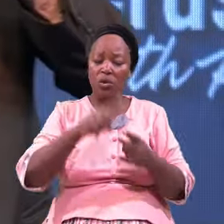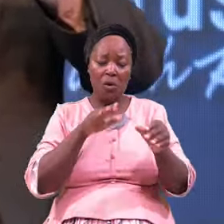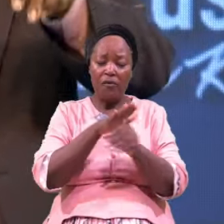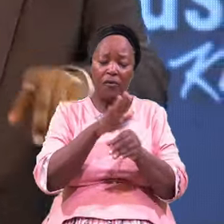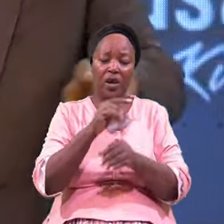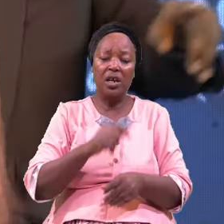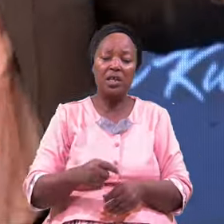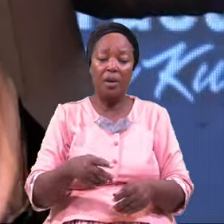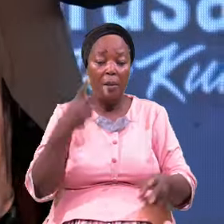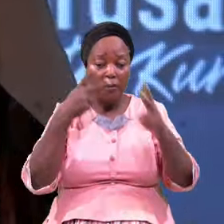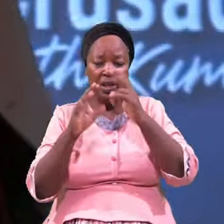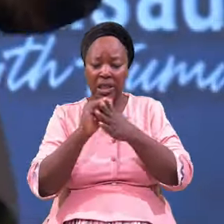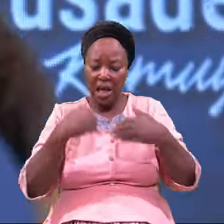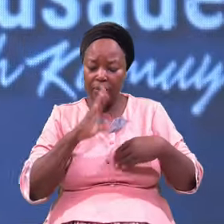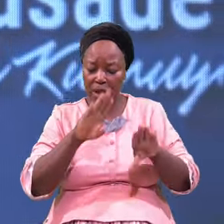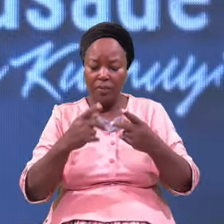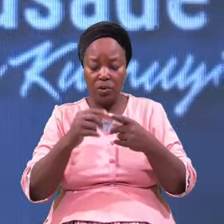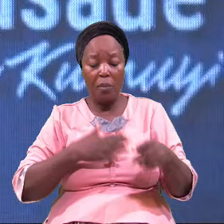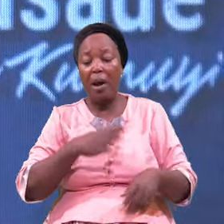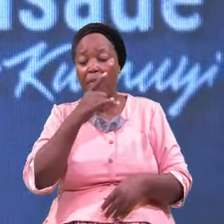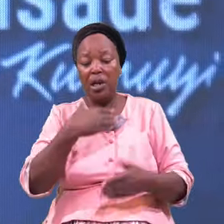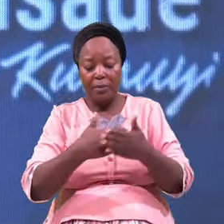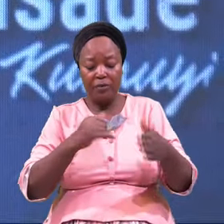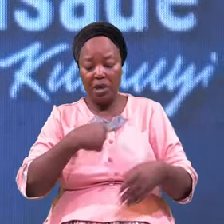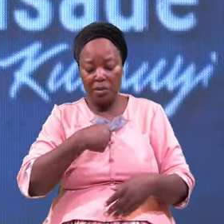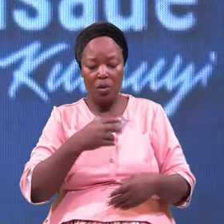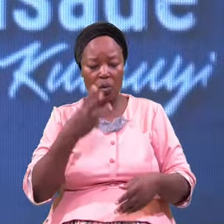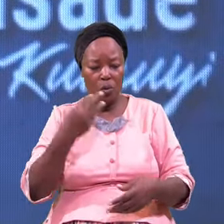That I Been Giving To My Mother Before I Was Born